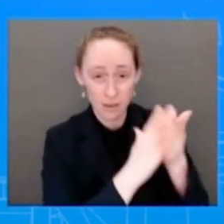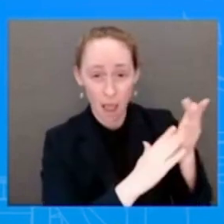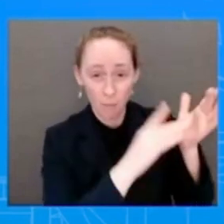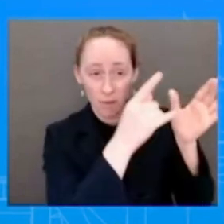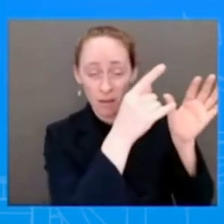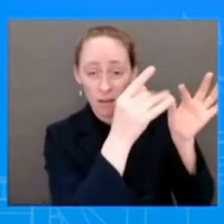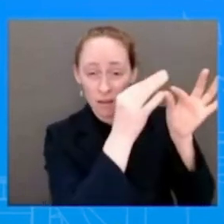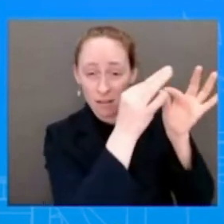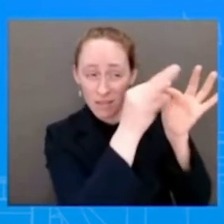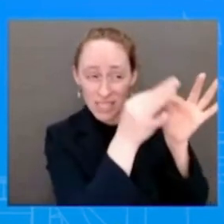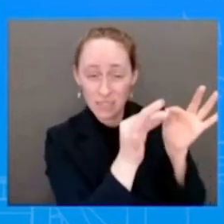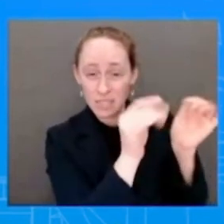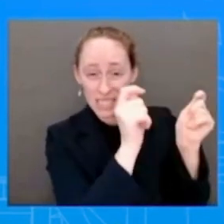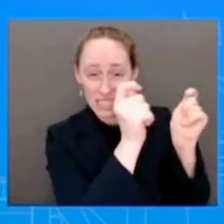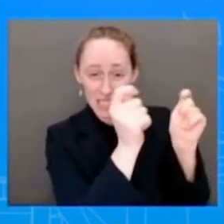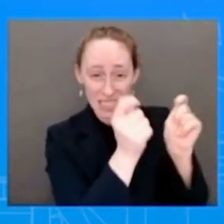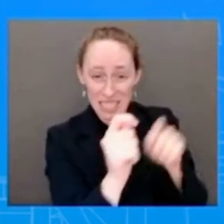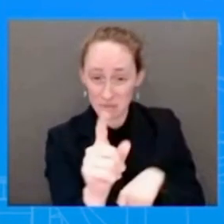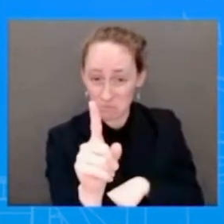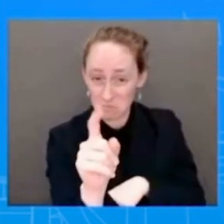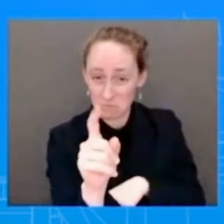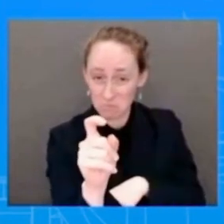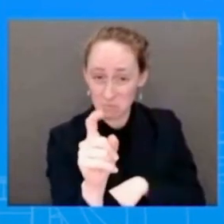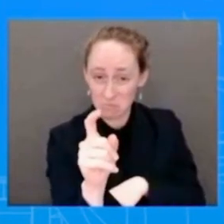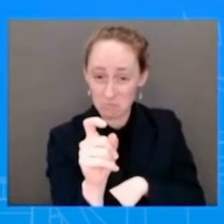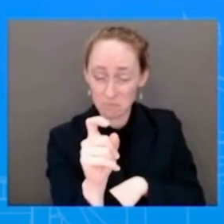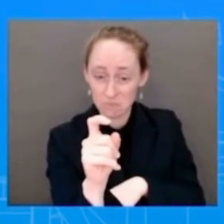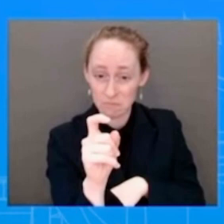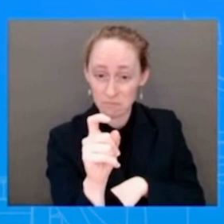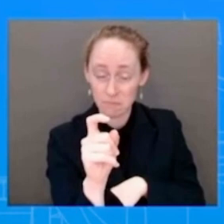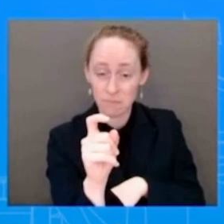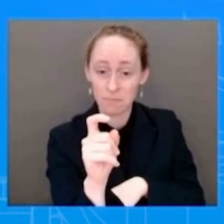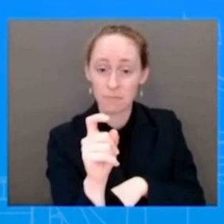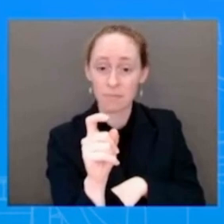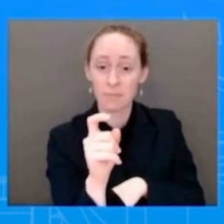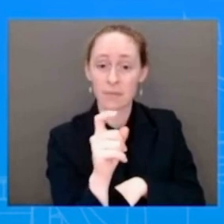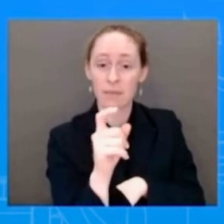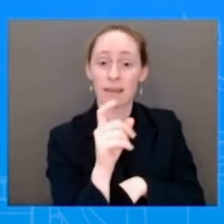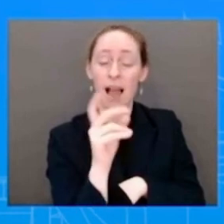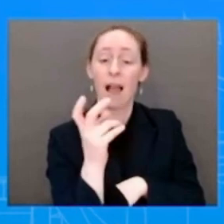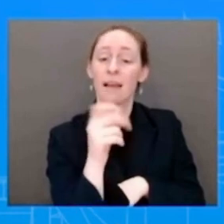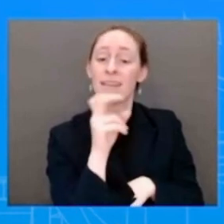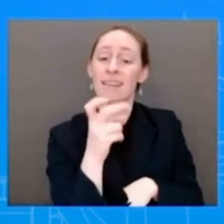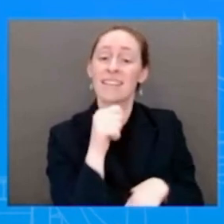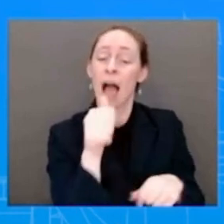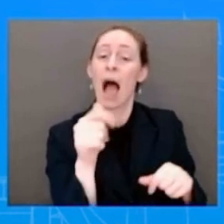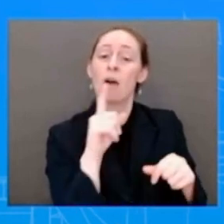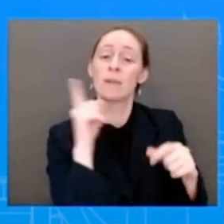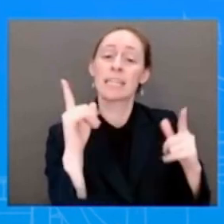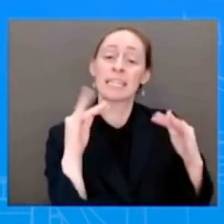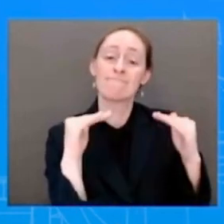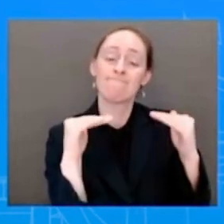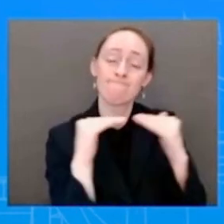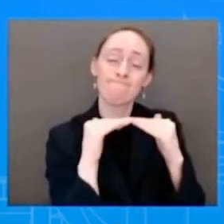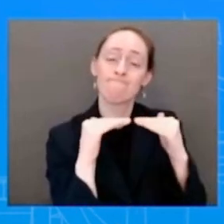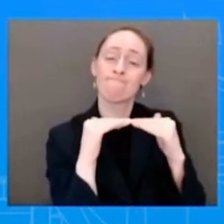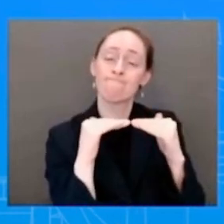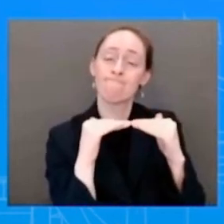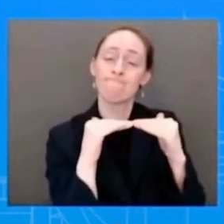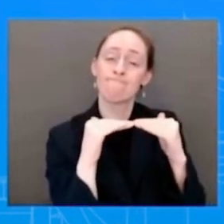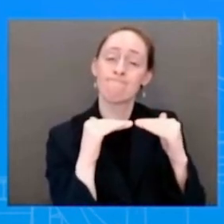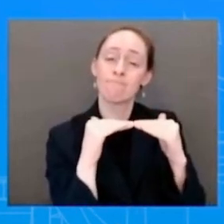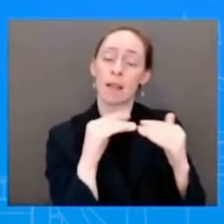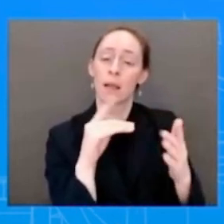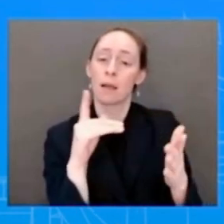Justice and Policing Act? So what I can say is the President supported the George Floyd Justice and Policing Act last